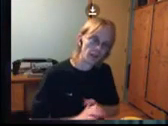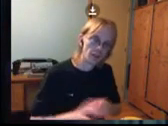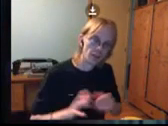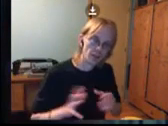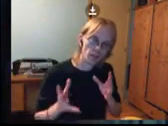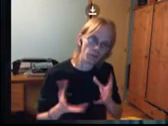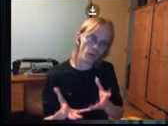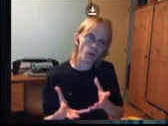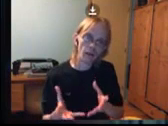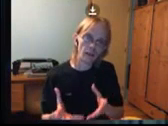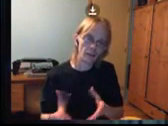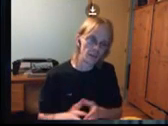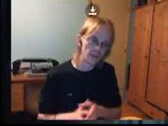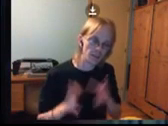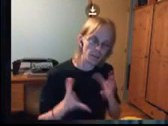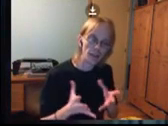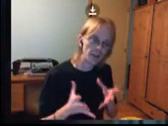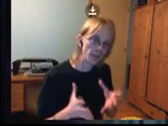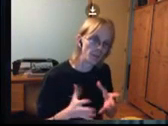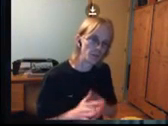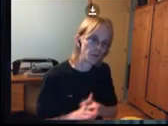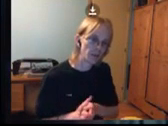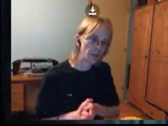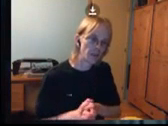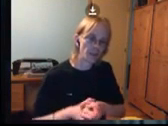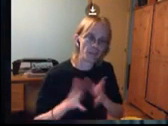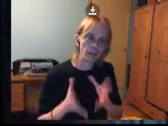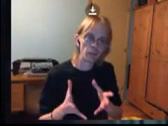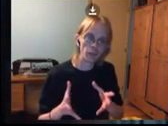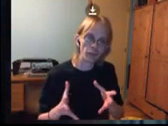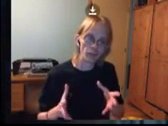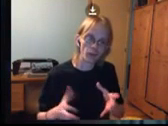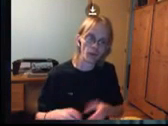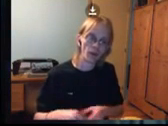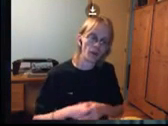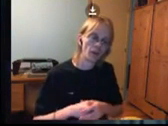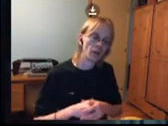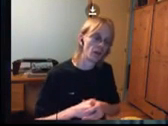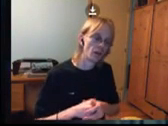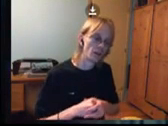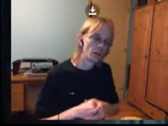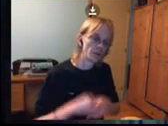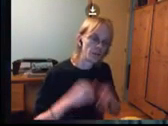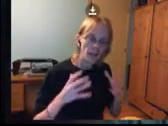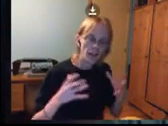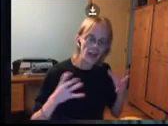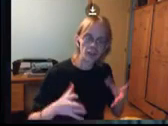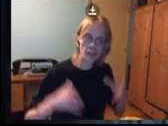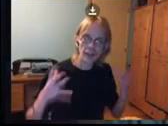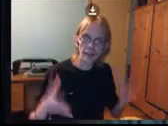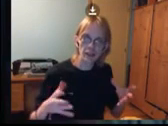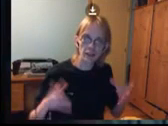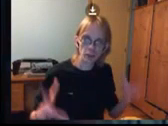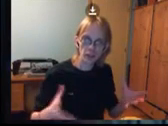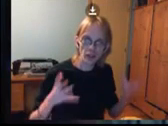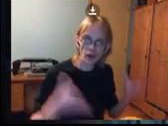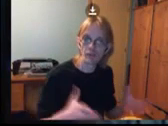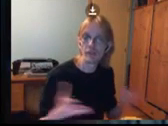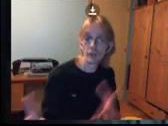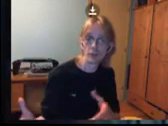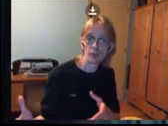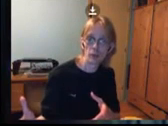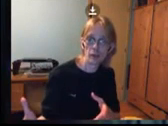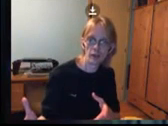so four is the magic number to make it a framework for the actual editing suite